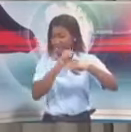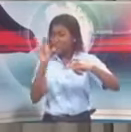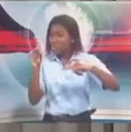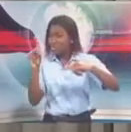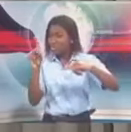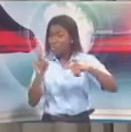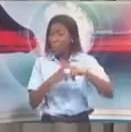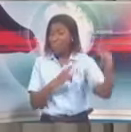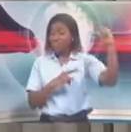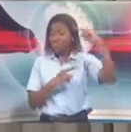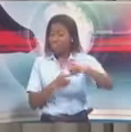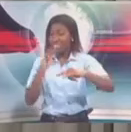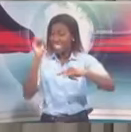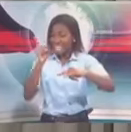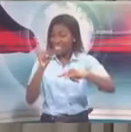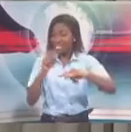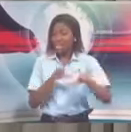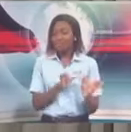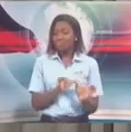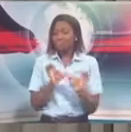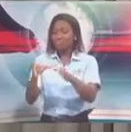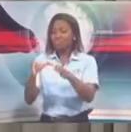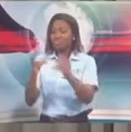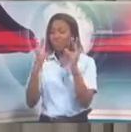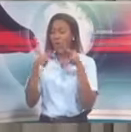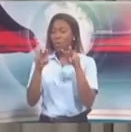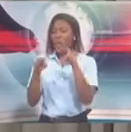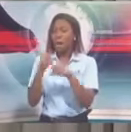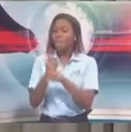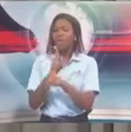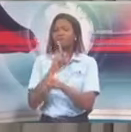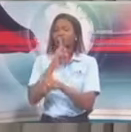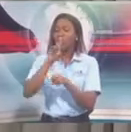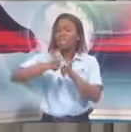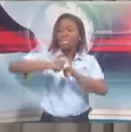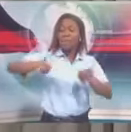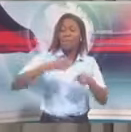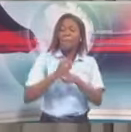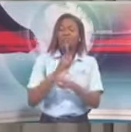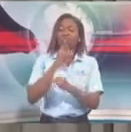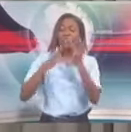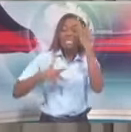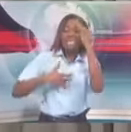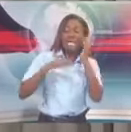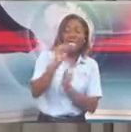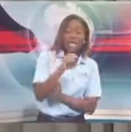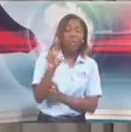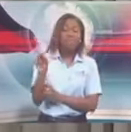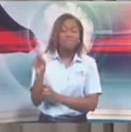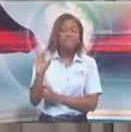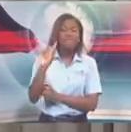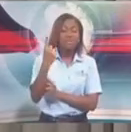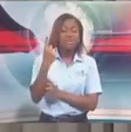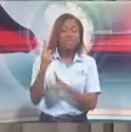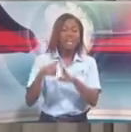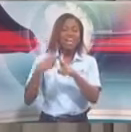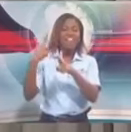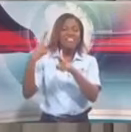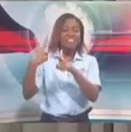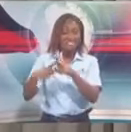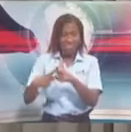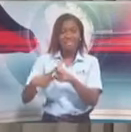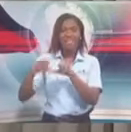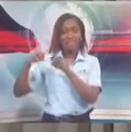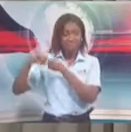quarantine. The reason for that is it allows us to ring fence and to manage the people that we allow